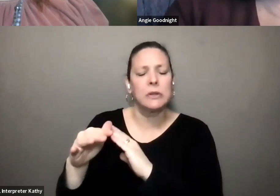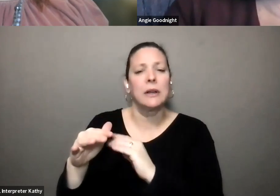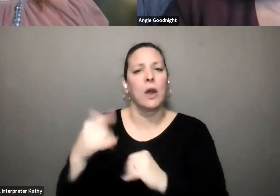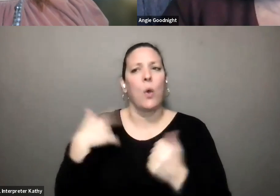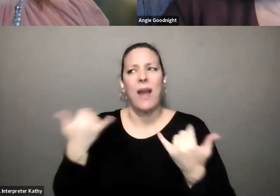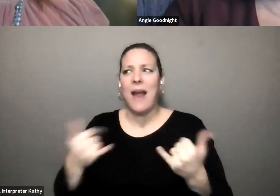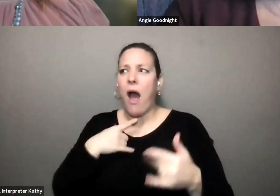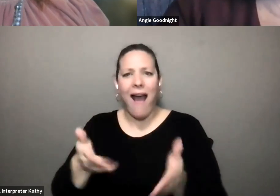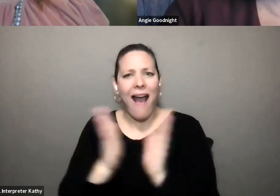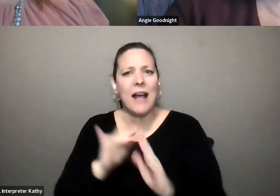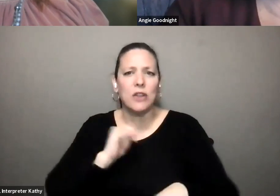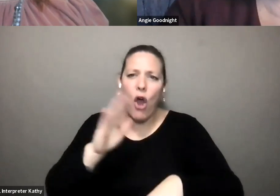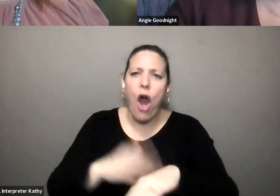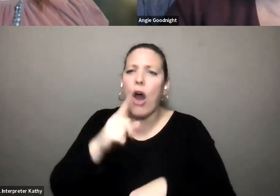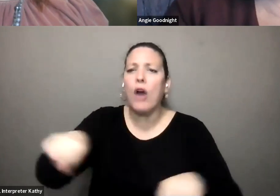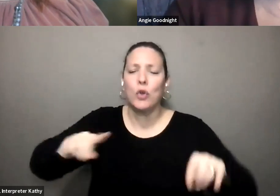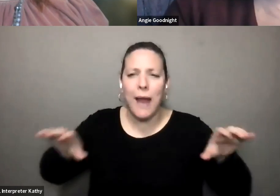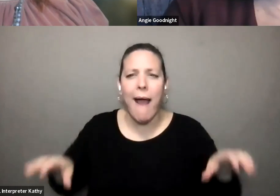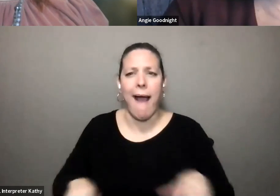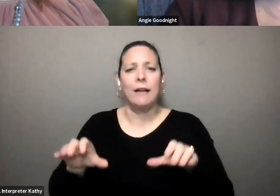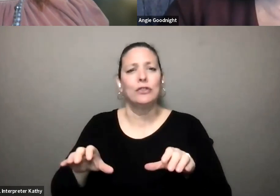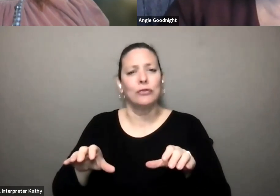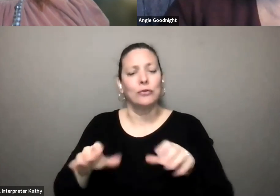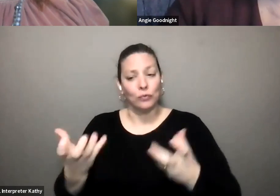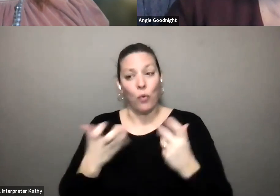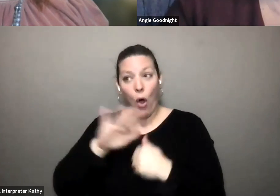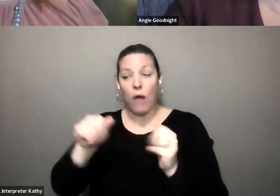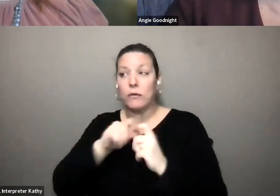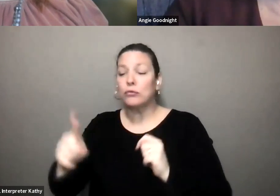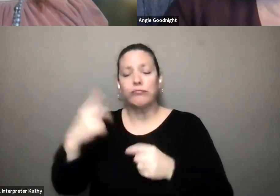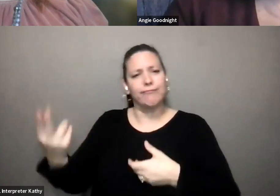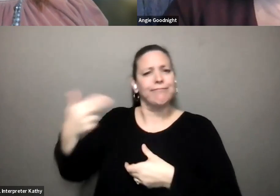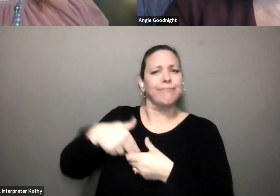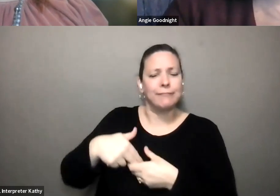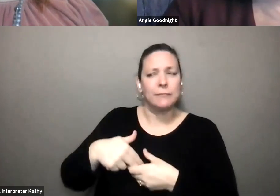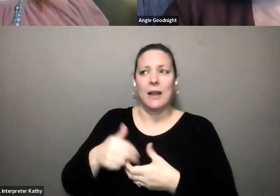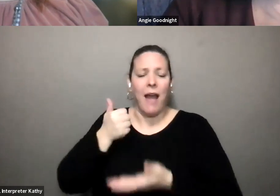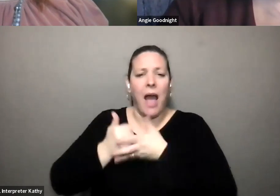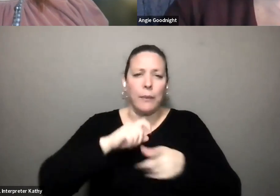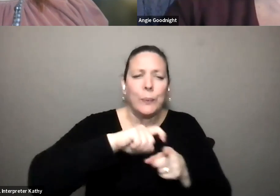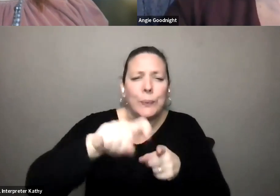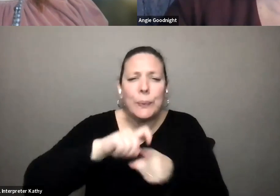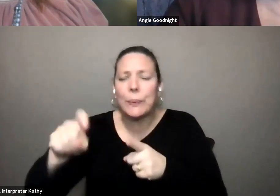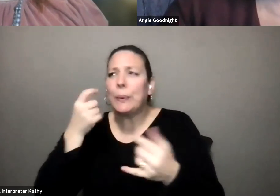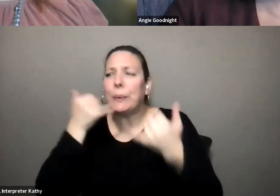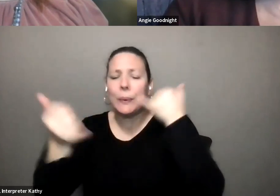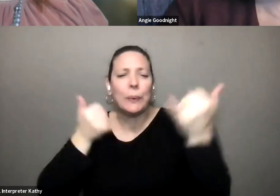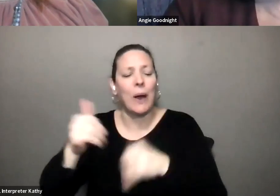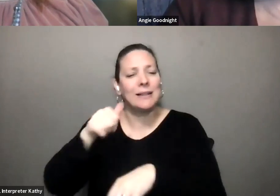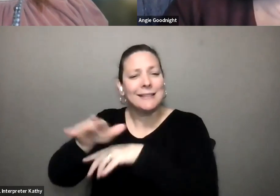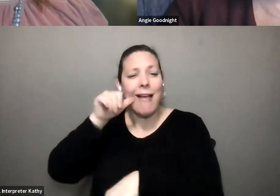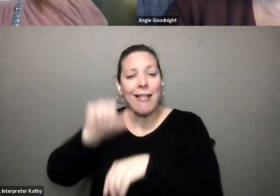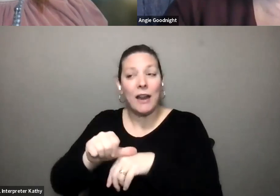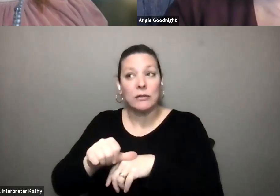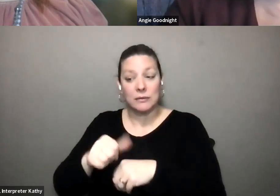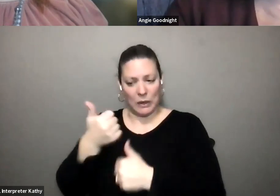action um that we'd really like everybody to come on board make phone calls send letters you know we all have a